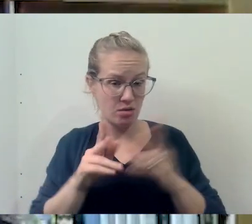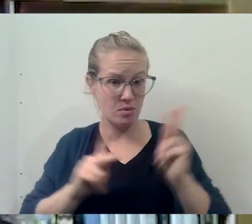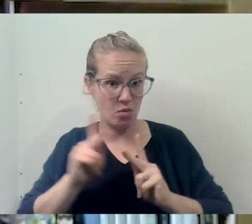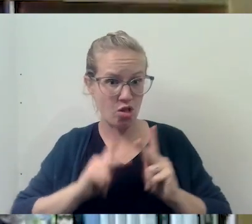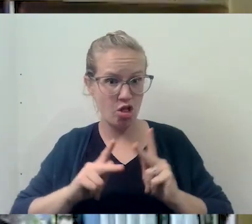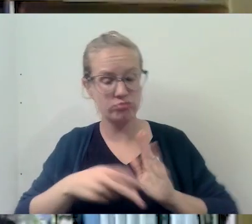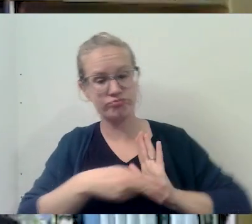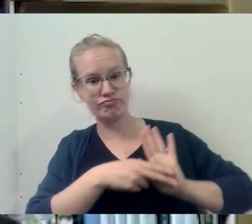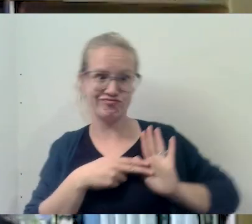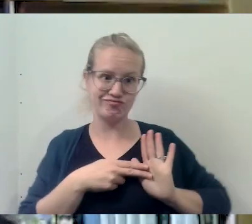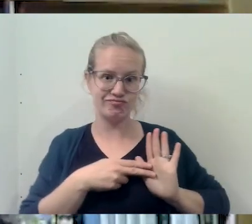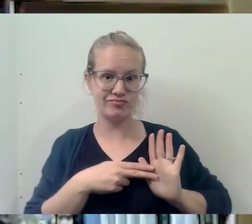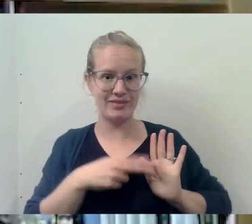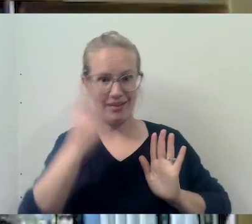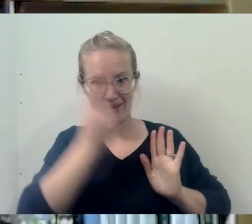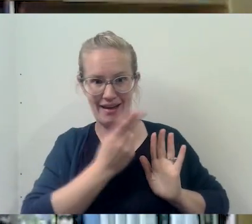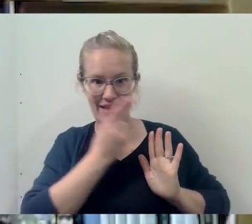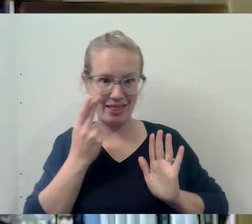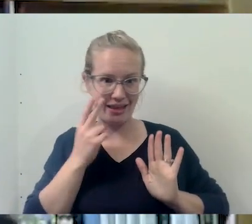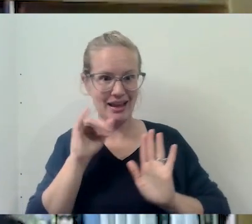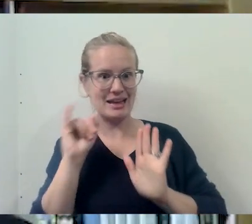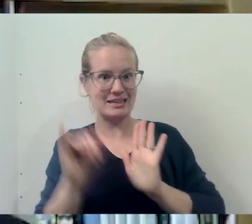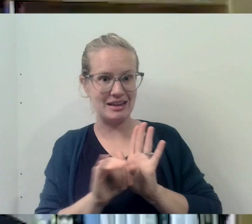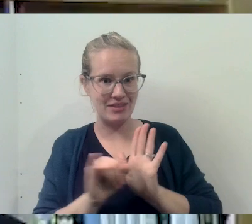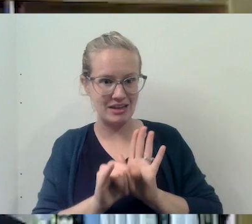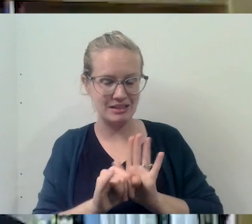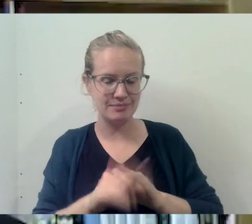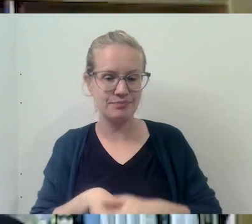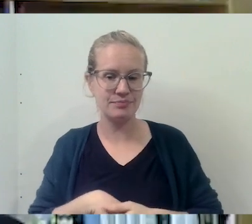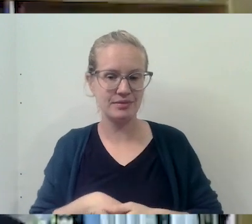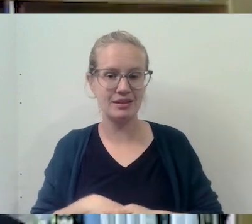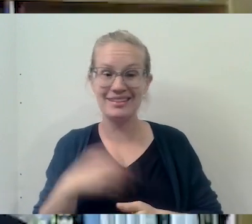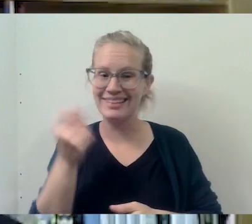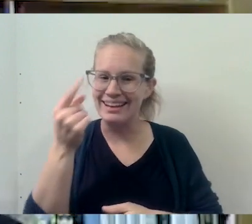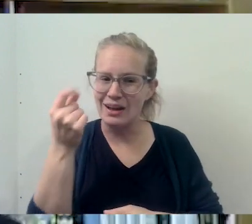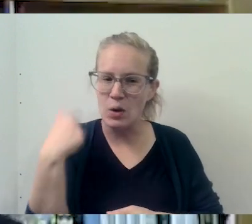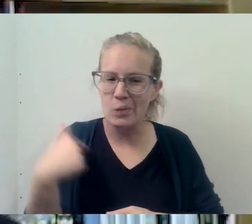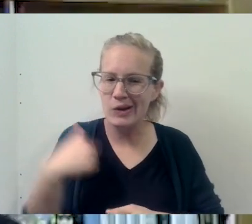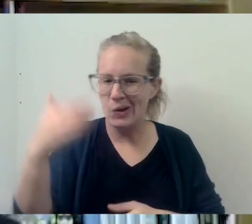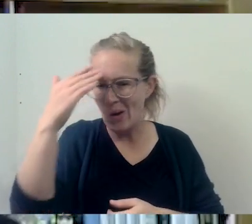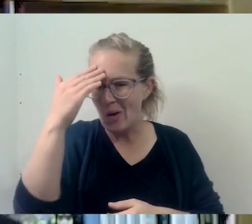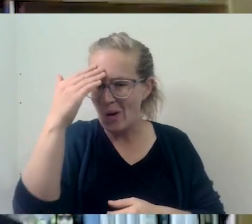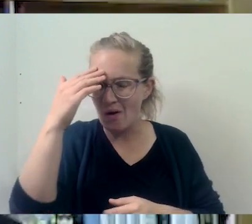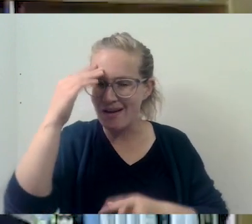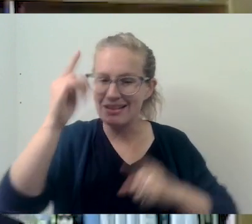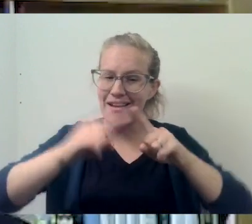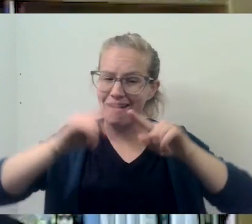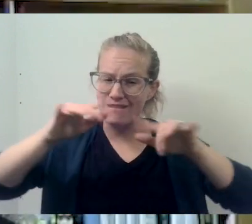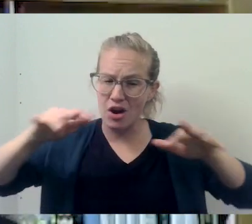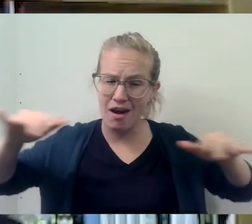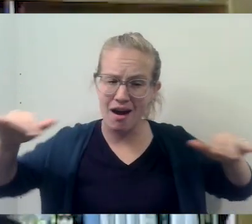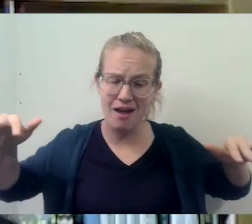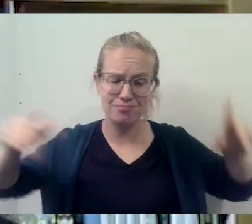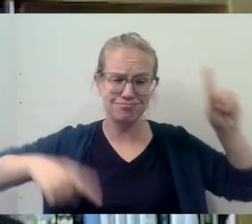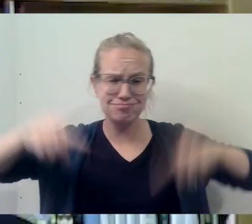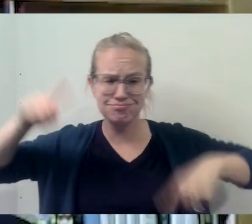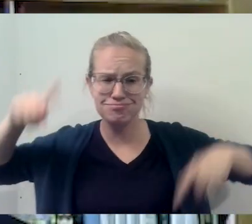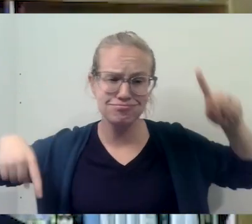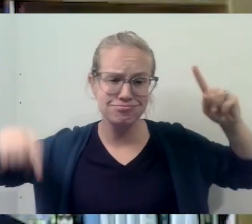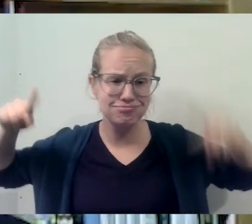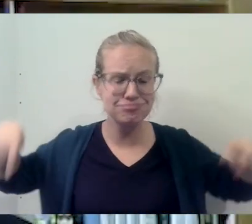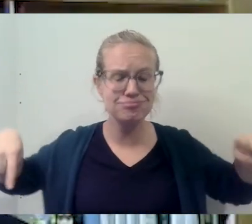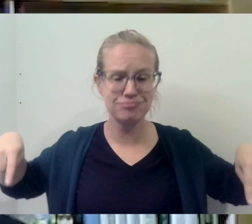claim that they are, uh, Catholic-identified. But, but, but as we know, it's very, very diverse in all sorts of ways.